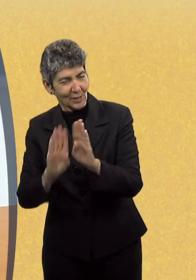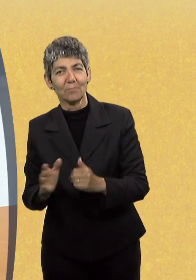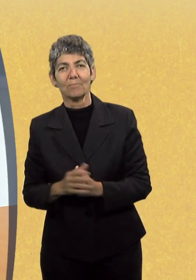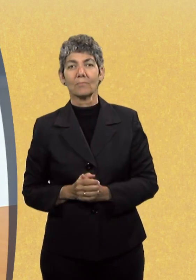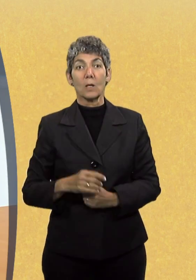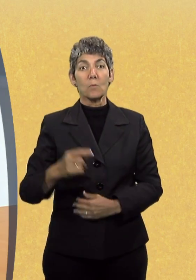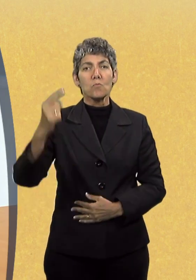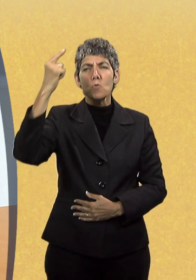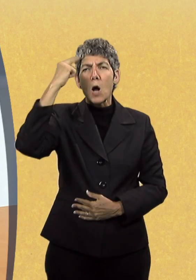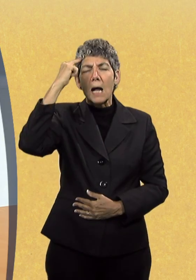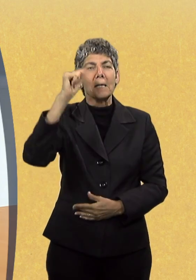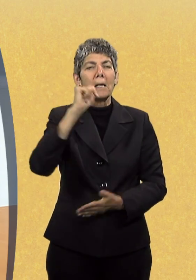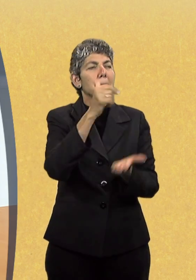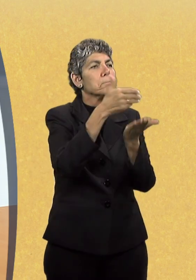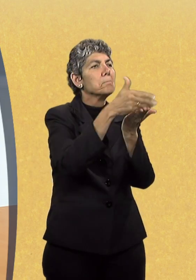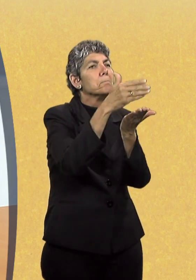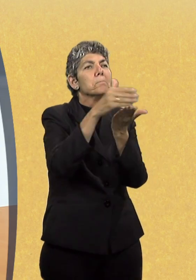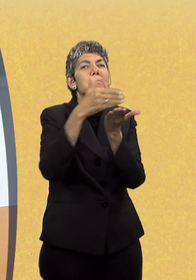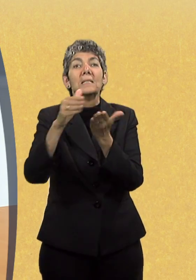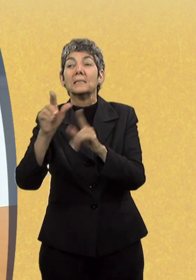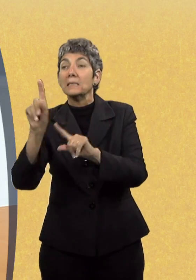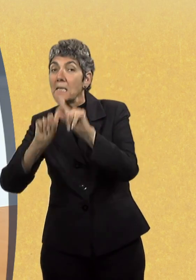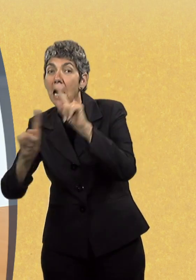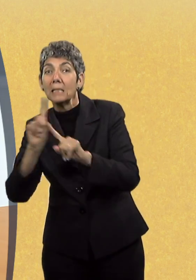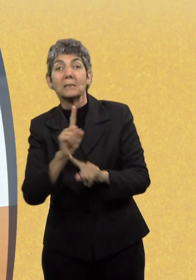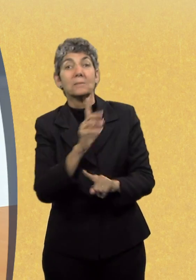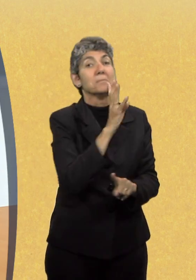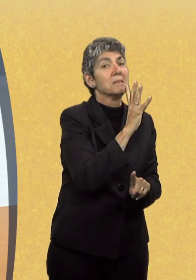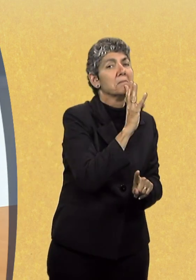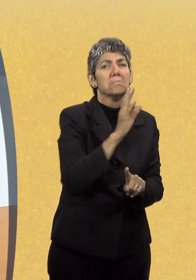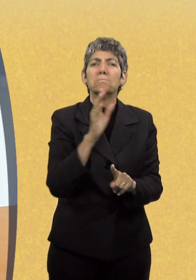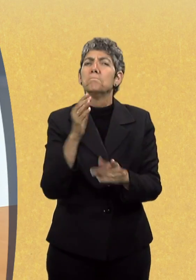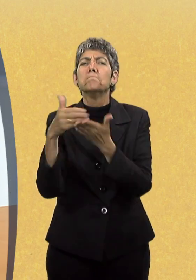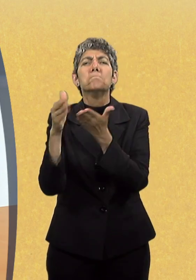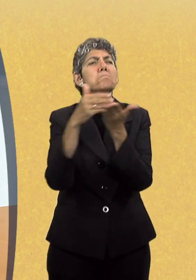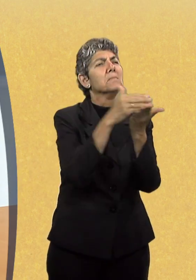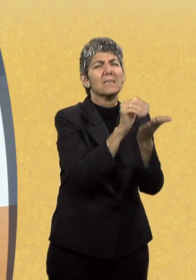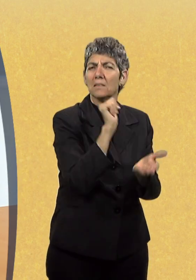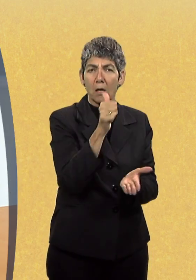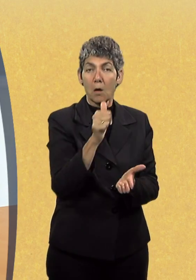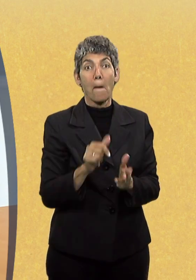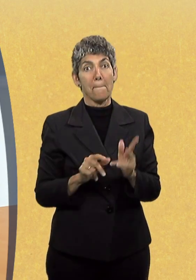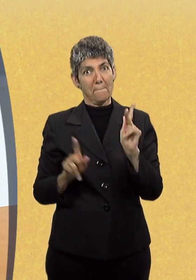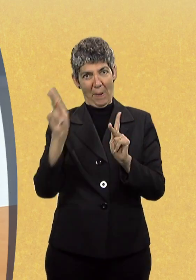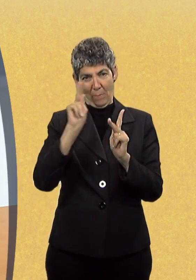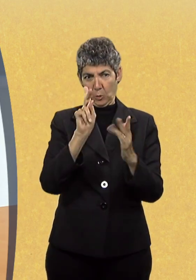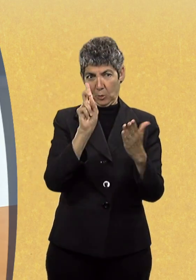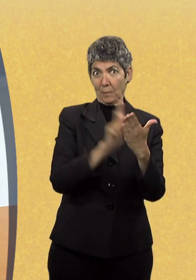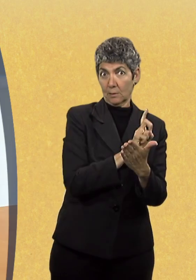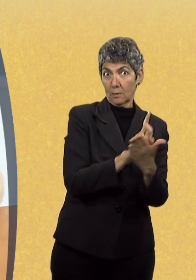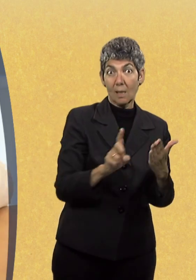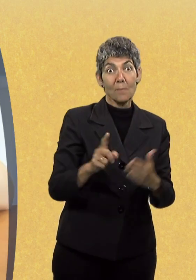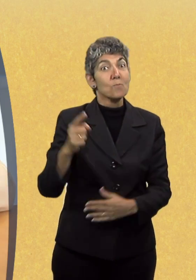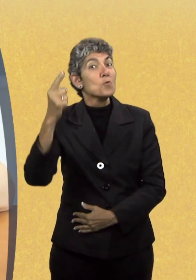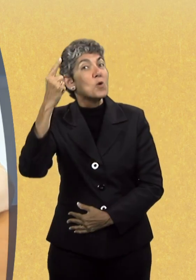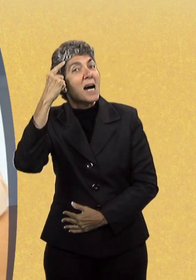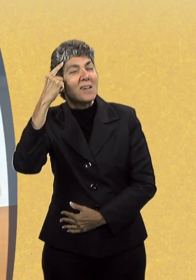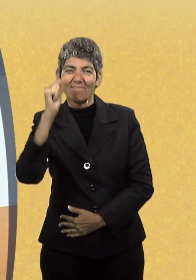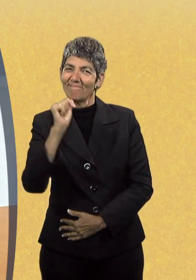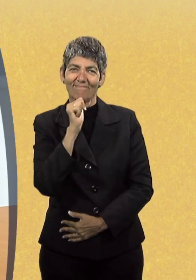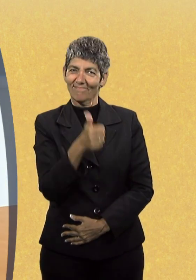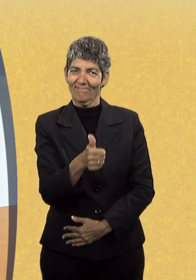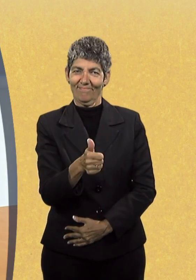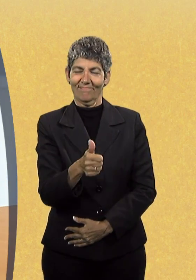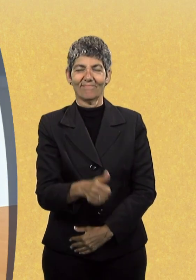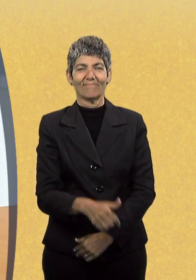equivalent. The human brain does not discriminate between the hands and the tongue. People discriminate, but